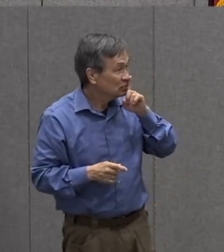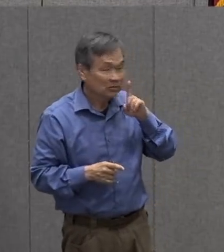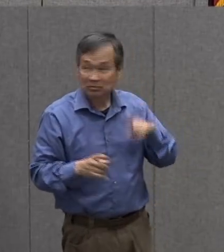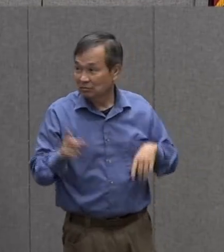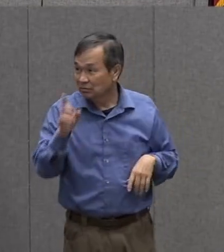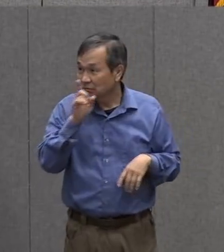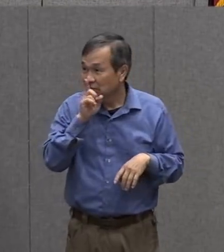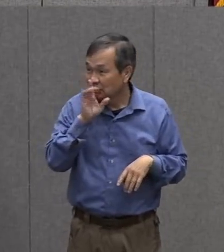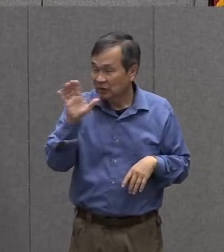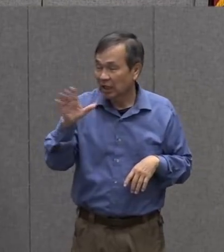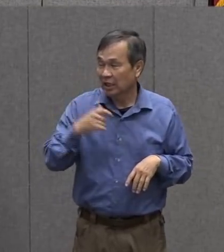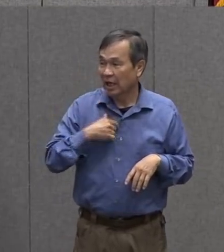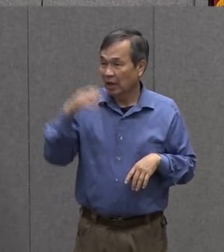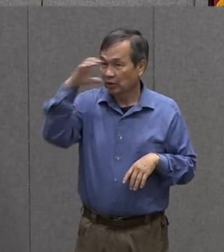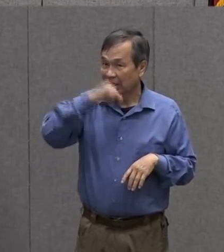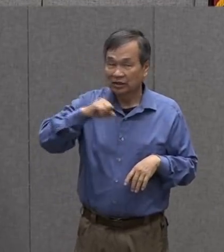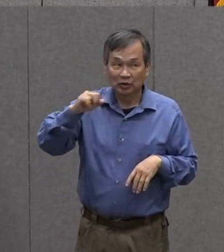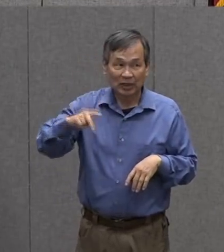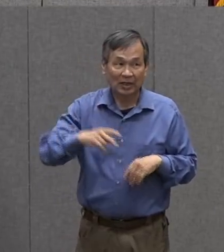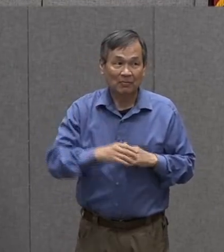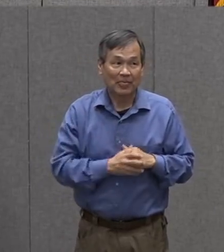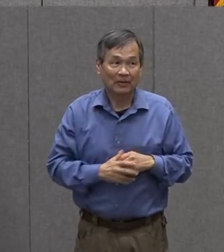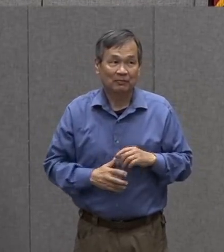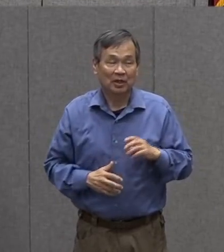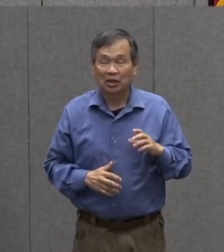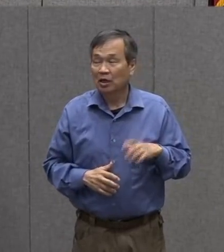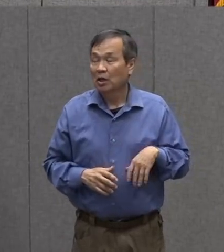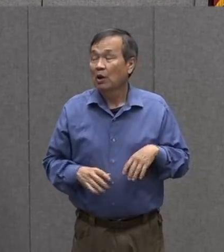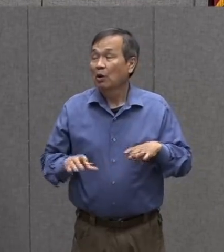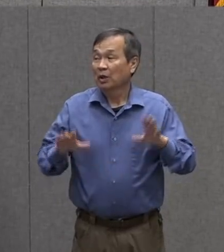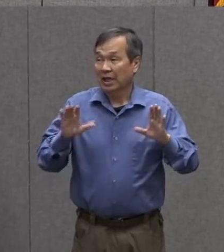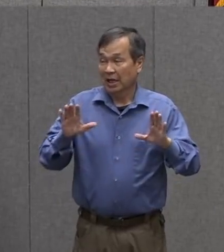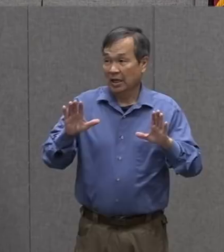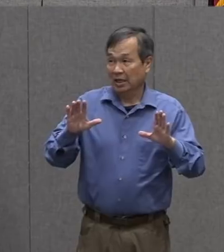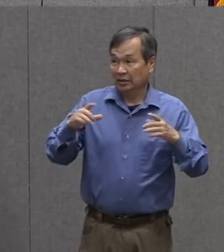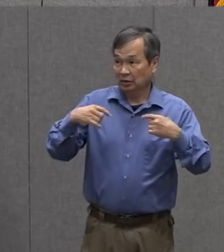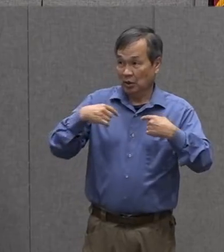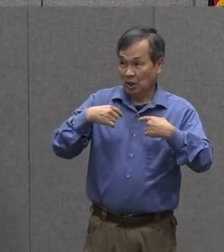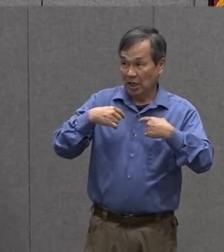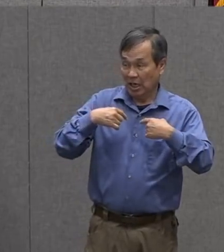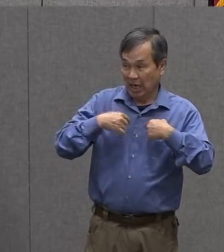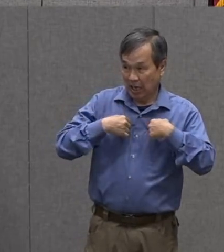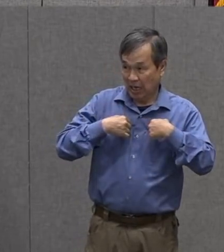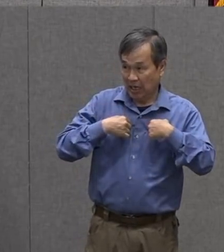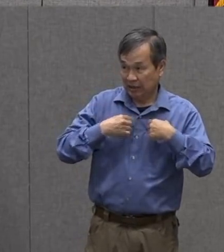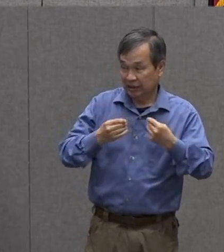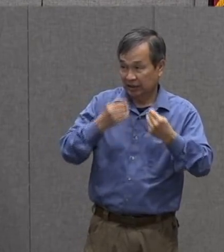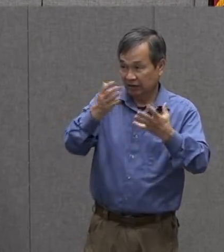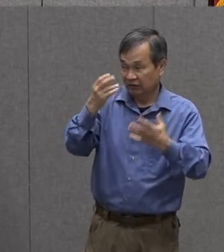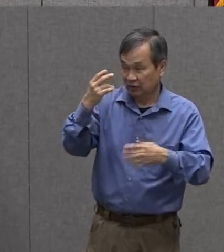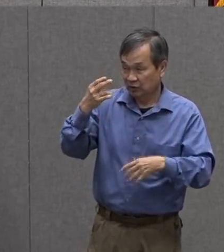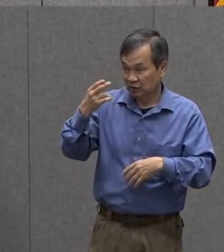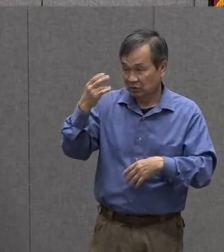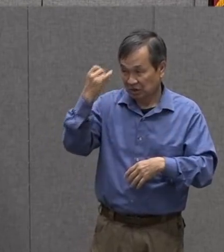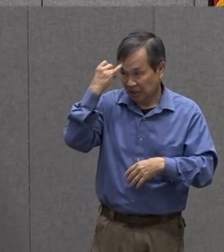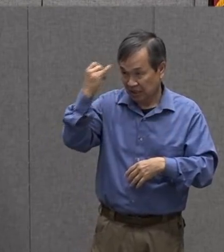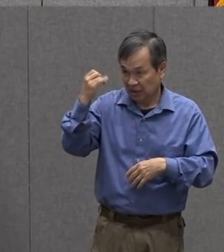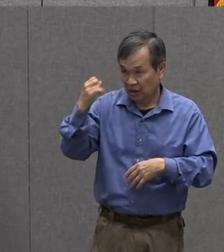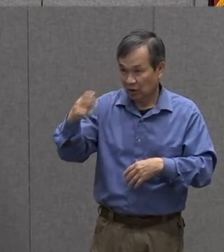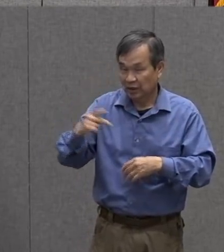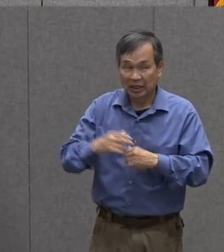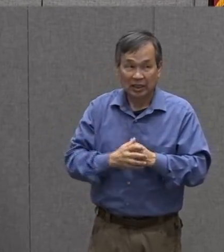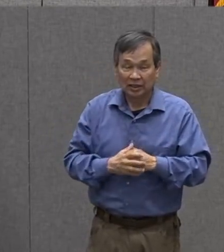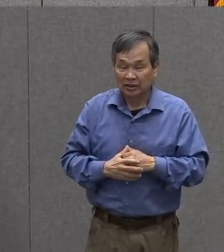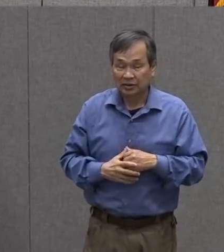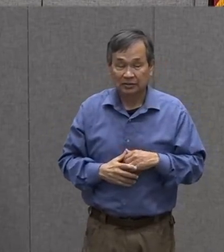you act it out and I'll guess I can before I start I'm gonna give you a hit miss